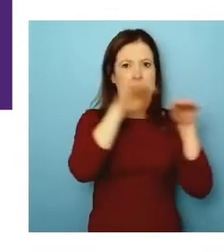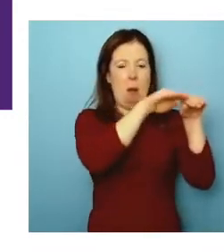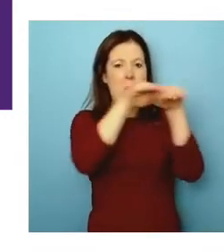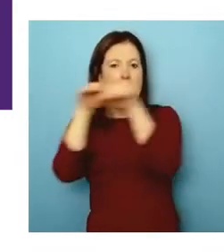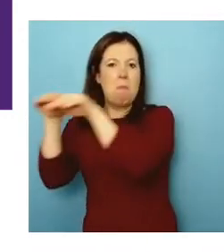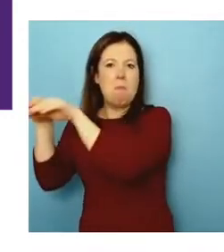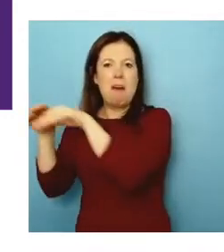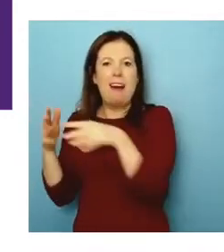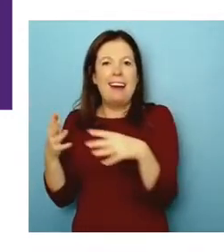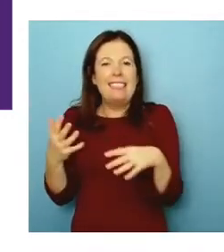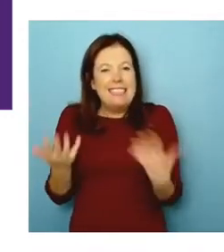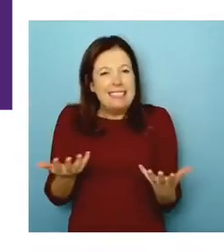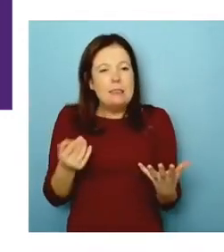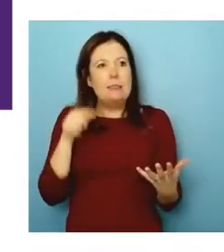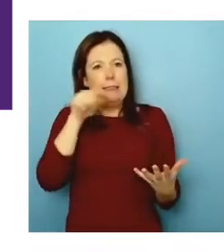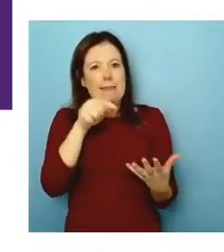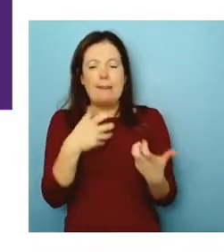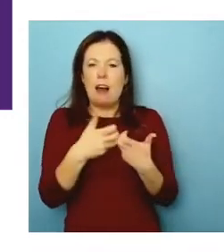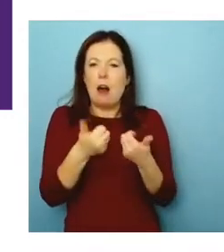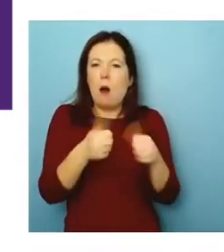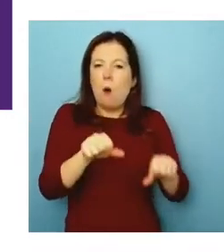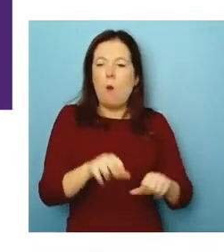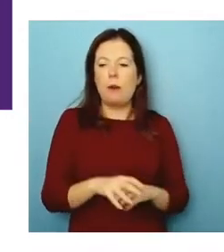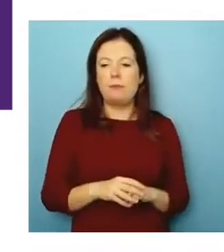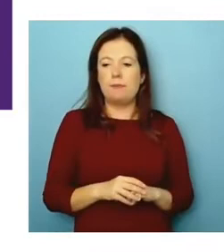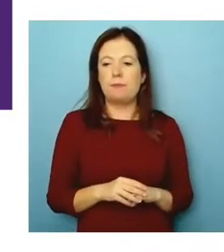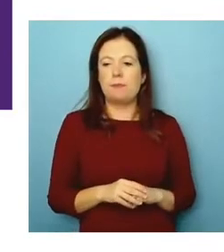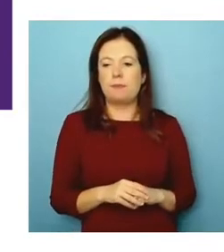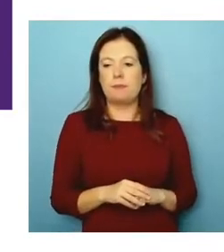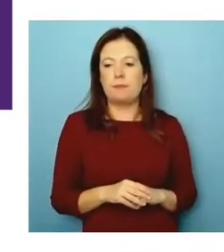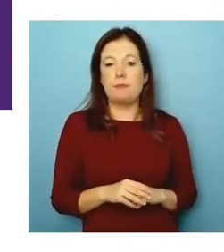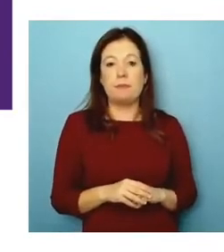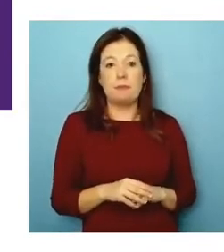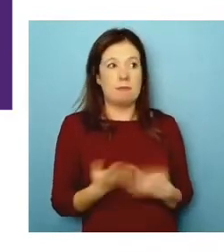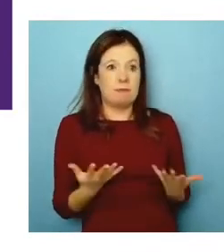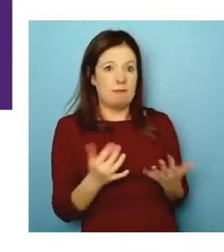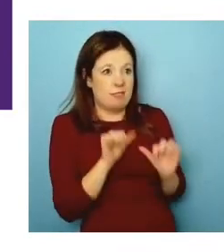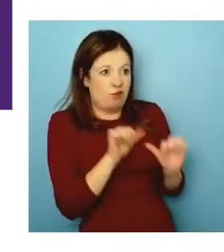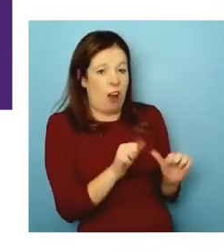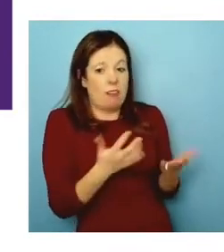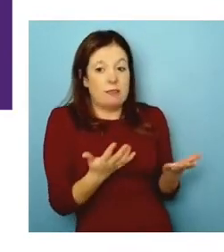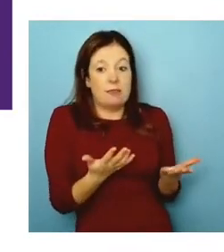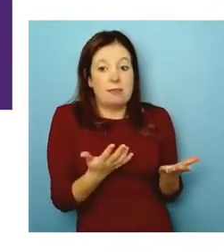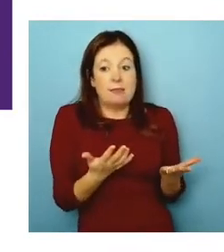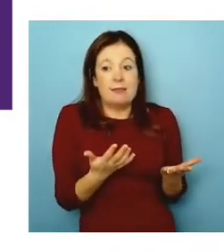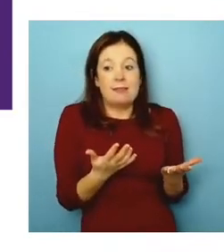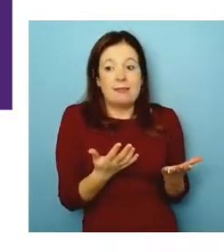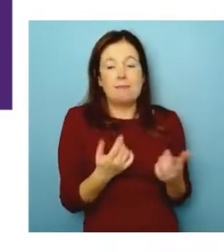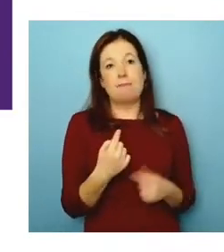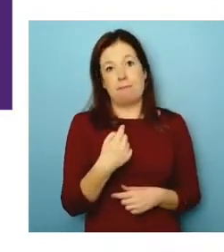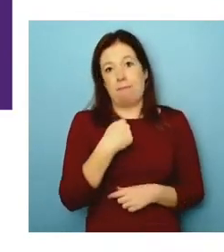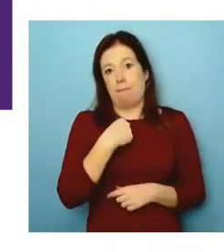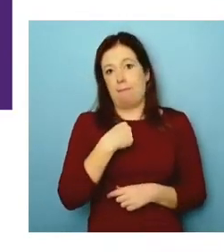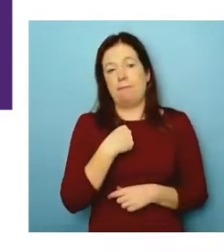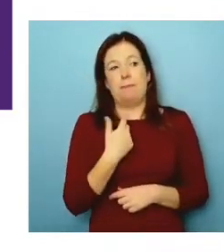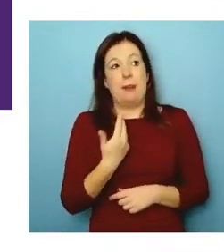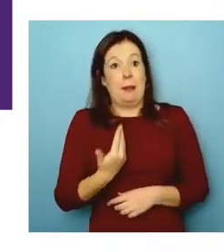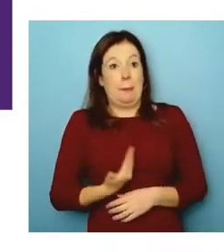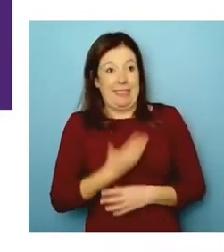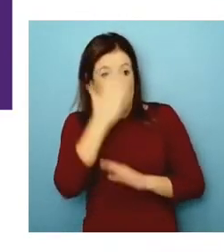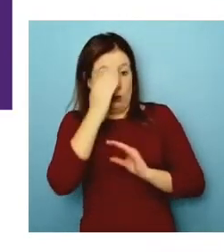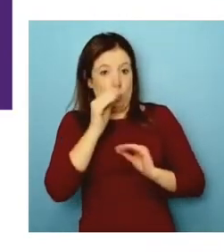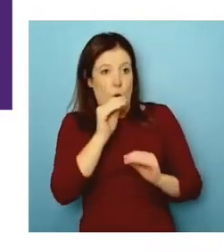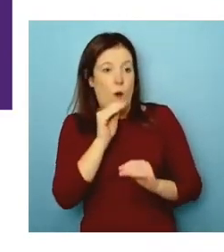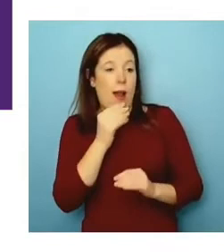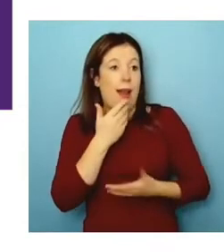reconcile that? No, I think you're spot on. I actually think like, it's much more exciting for me to go into a business school and talk about inclusive